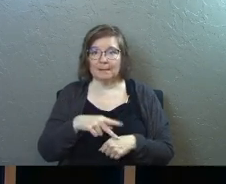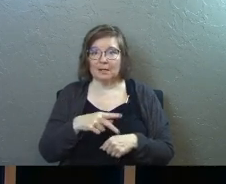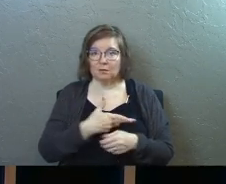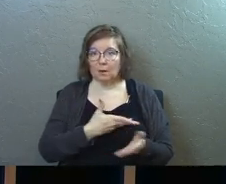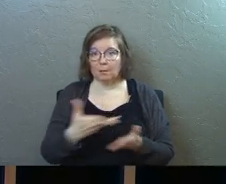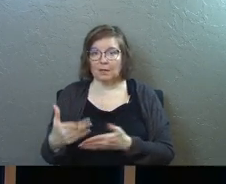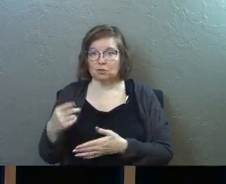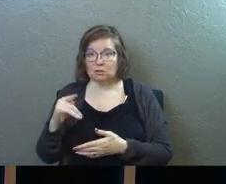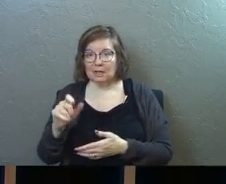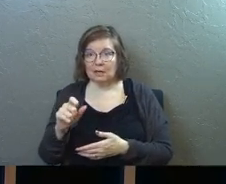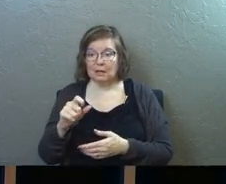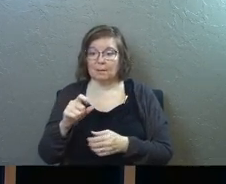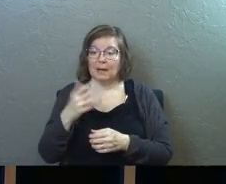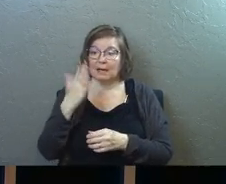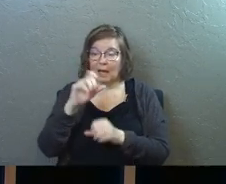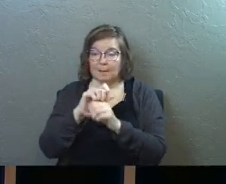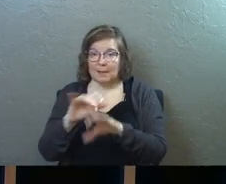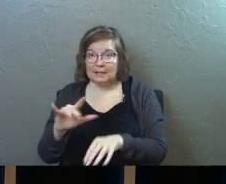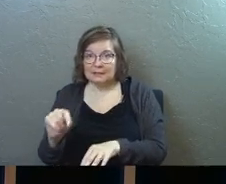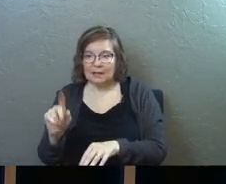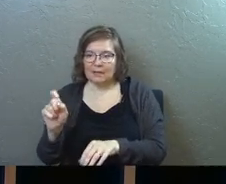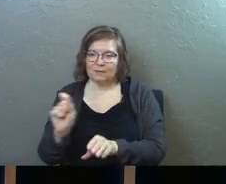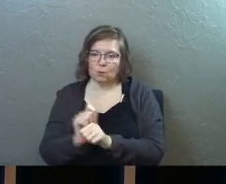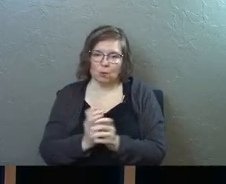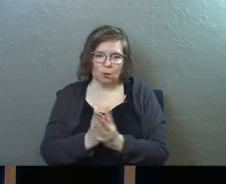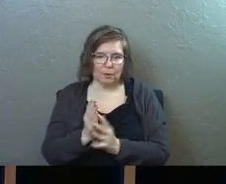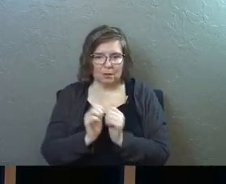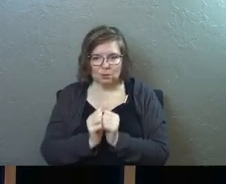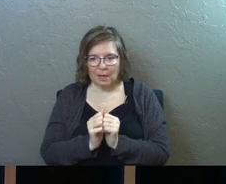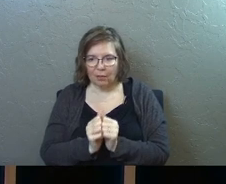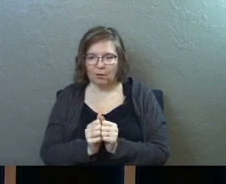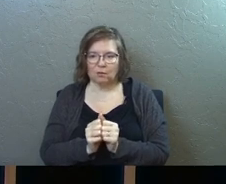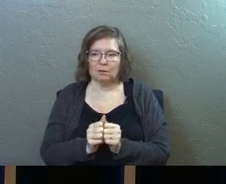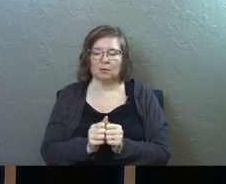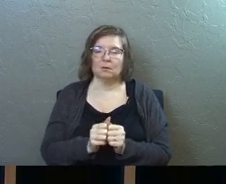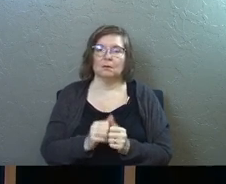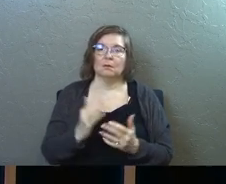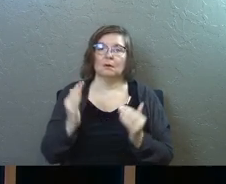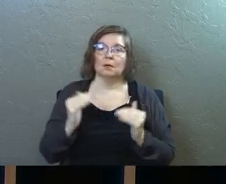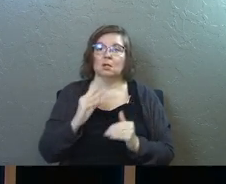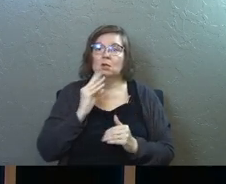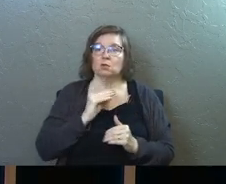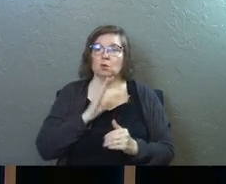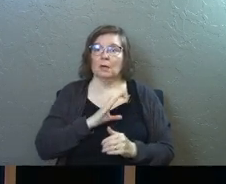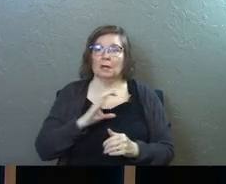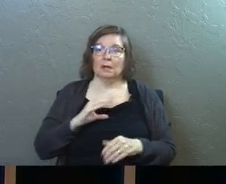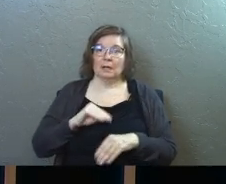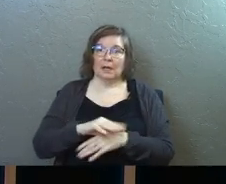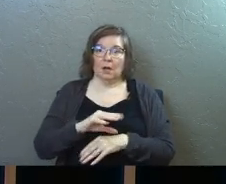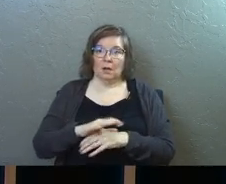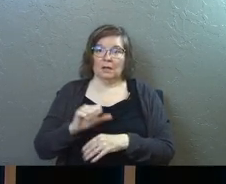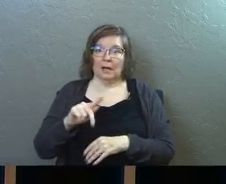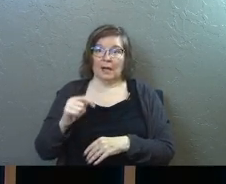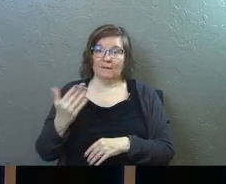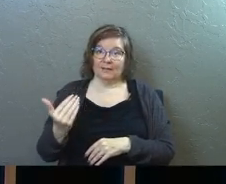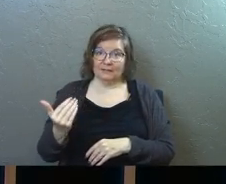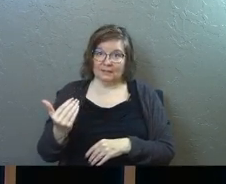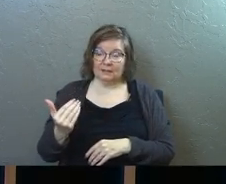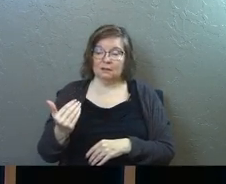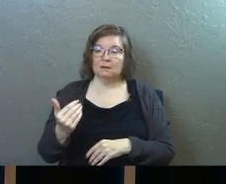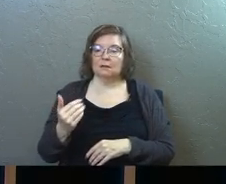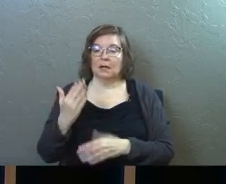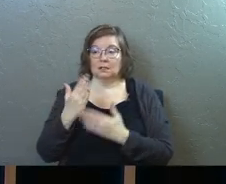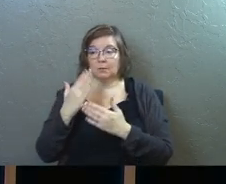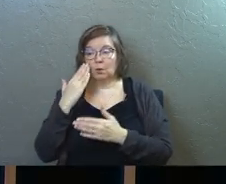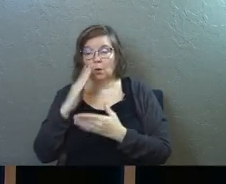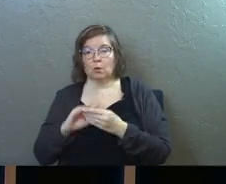for taking it to the Gentiles but God blesses it and they have to work through that together the Jerusalem council in Acts 15 and then also in Acts 15 some